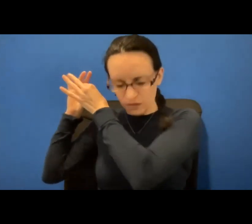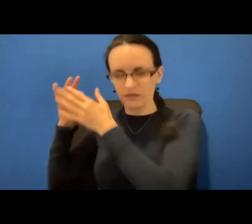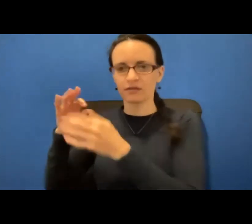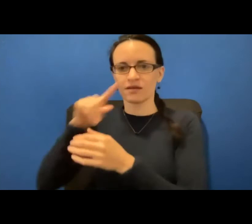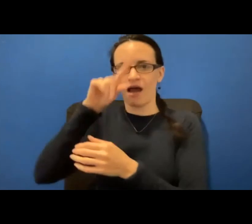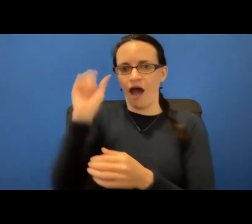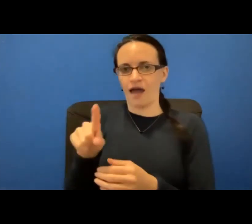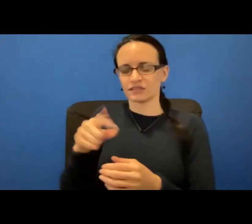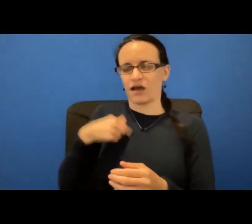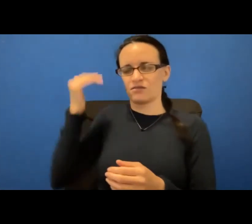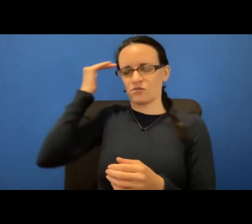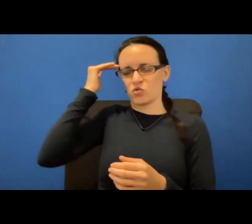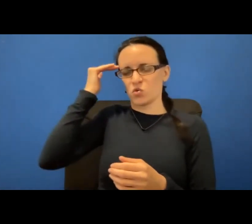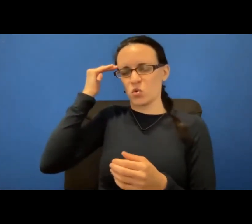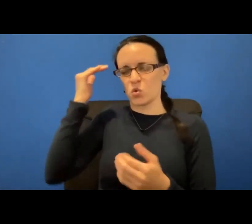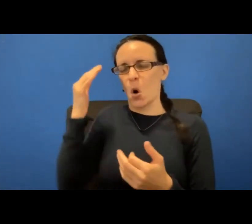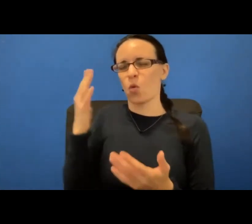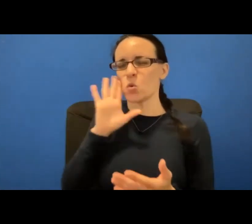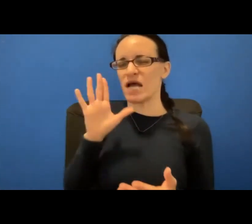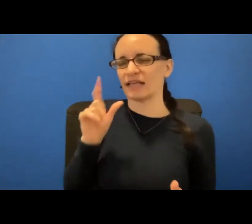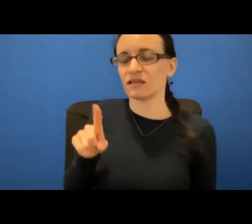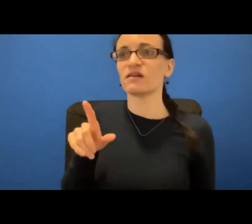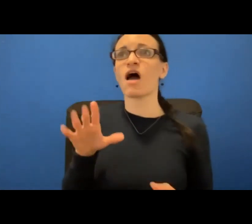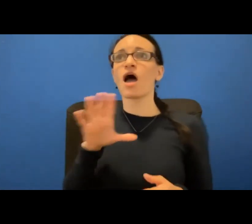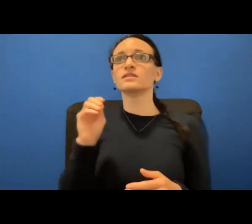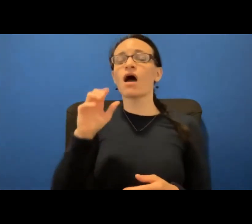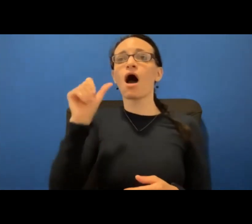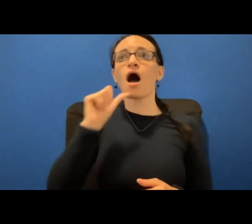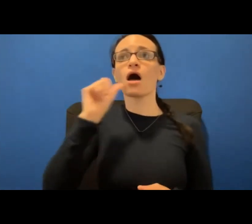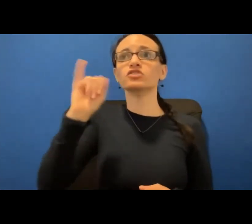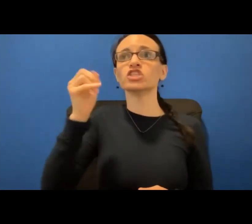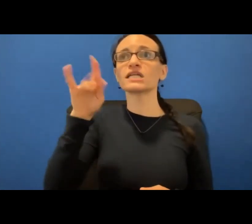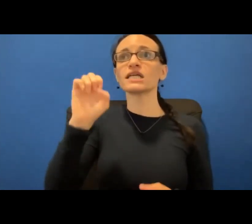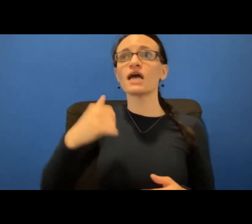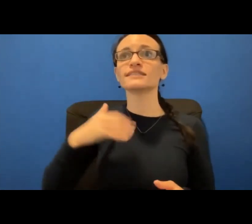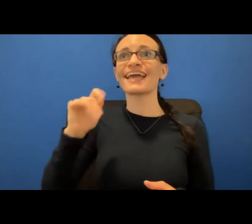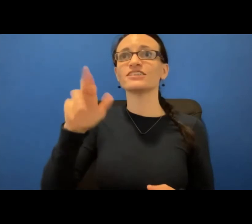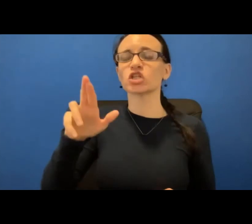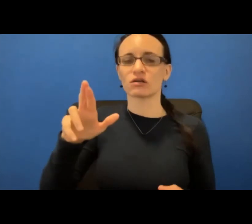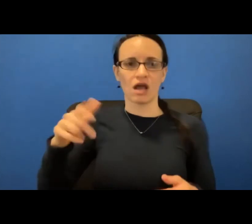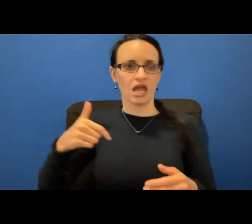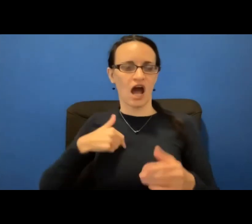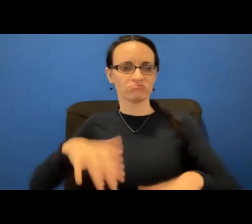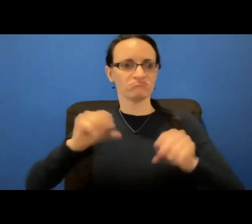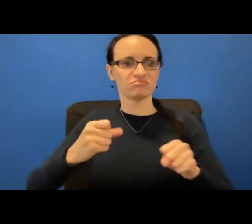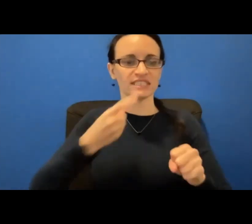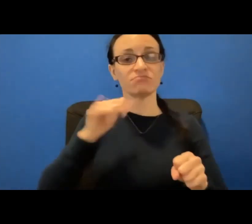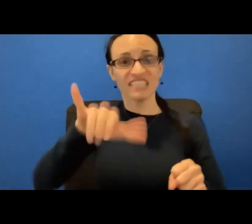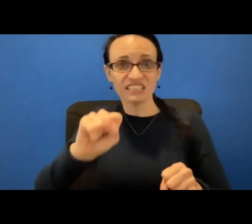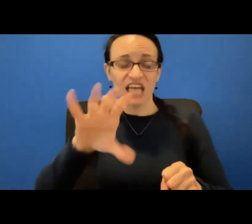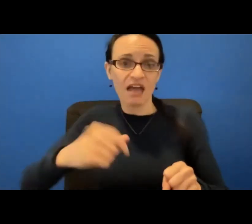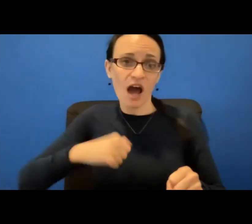was an aunt Jackie has cancer. And I jumped in and responded immediately and say, yes. And I'm not going anywhere.